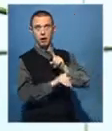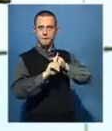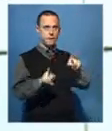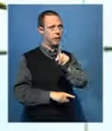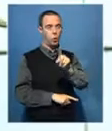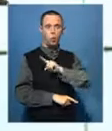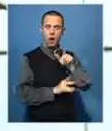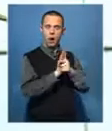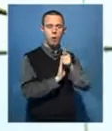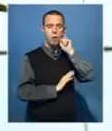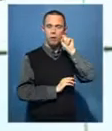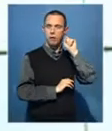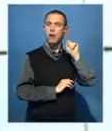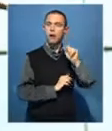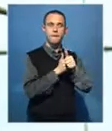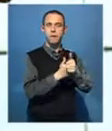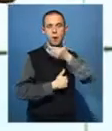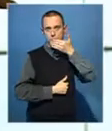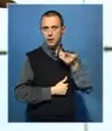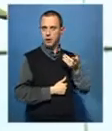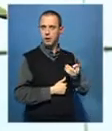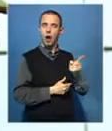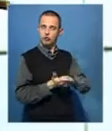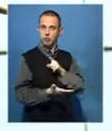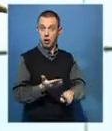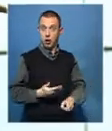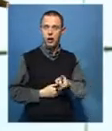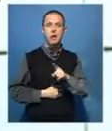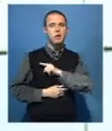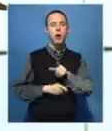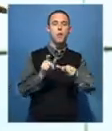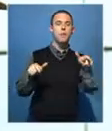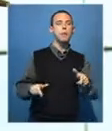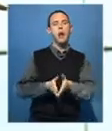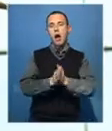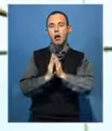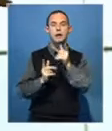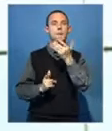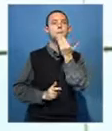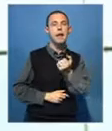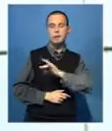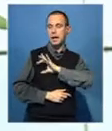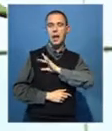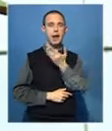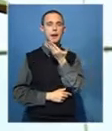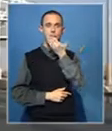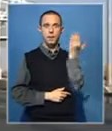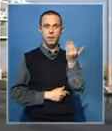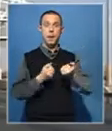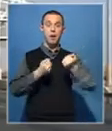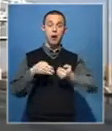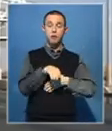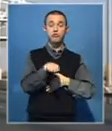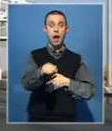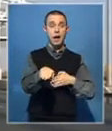work to continue with them. And we believe that what you have not won on the street, it is very difficult for you to win on the boardroom.